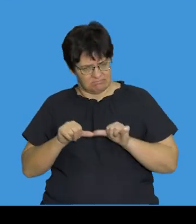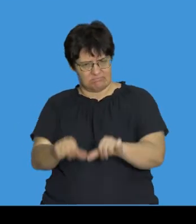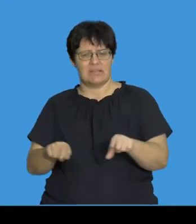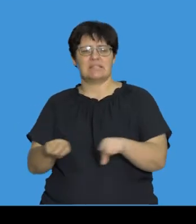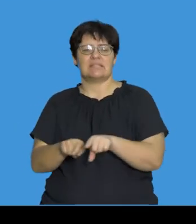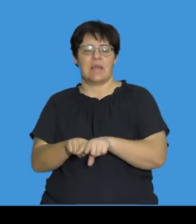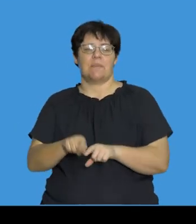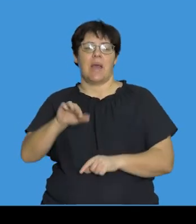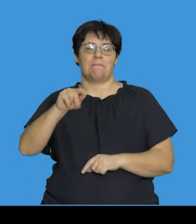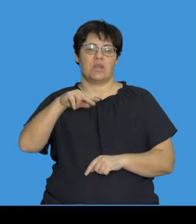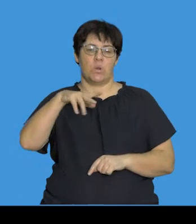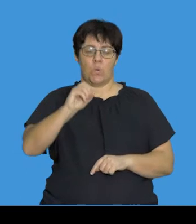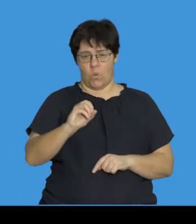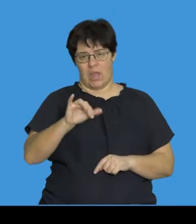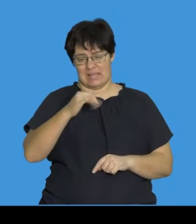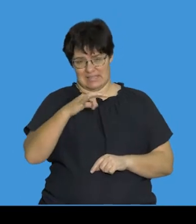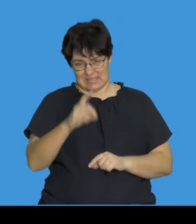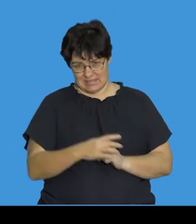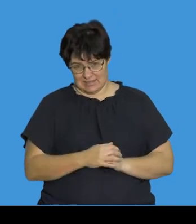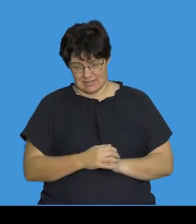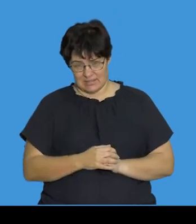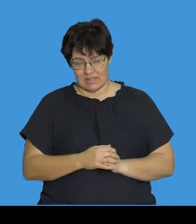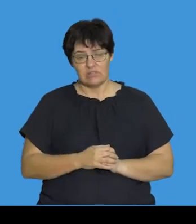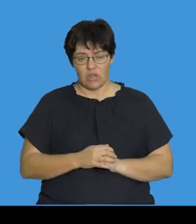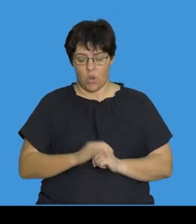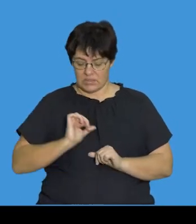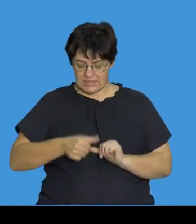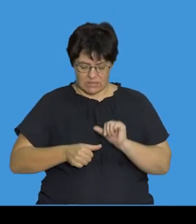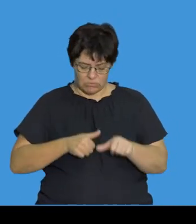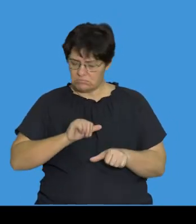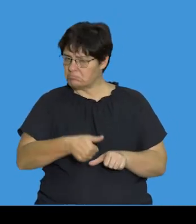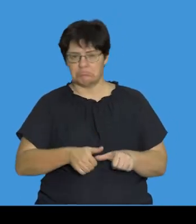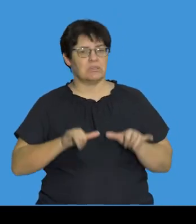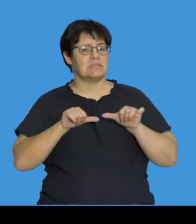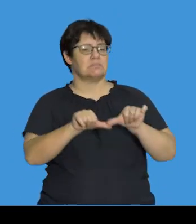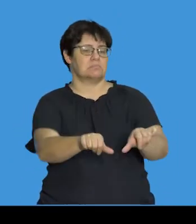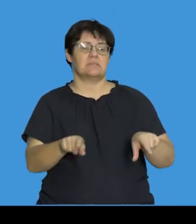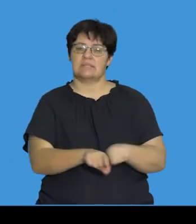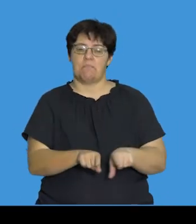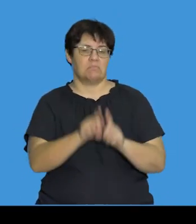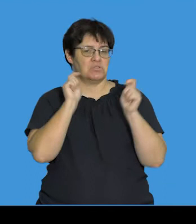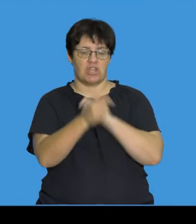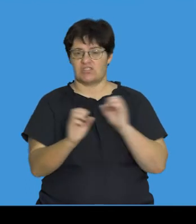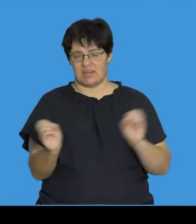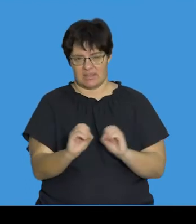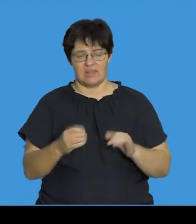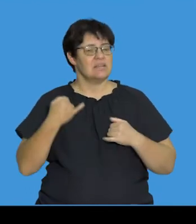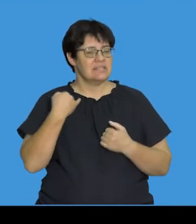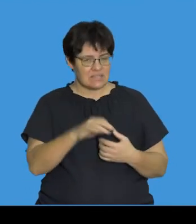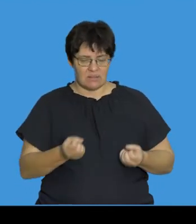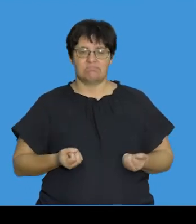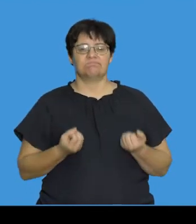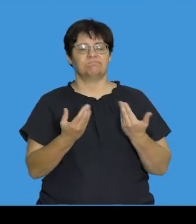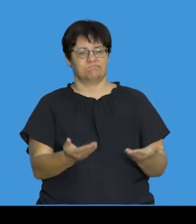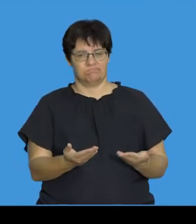same amino acid. Thus, the sequence of the amino acids in the chain is not altered and we say that it still produces